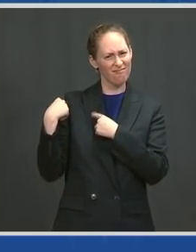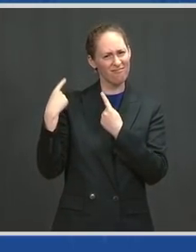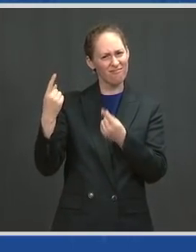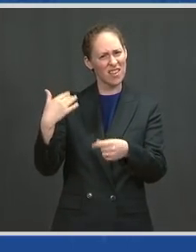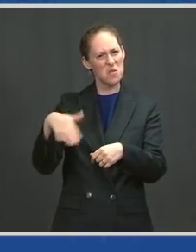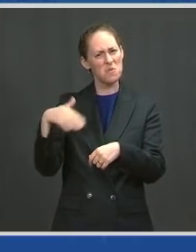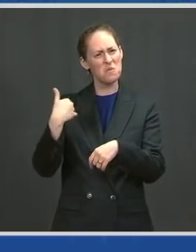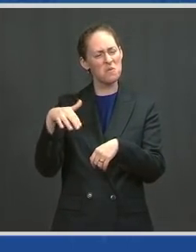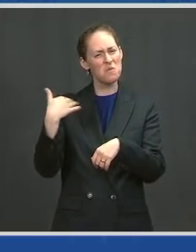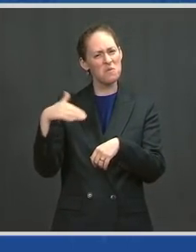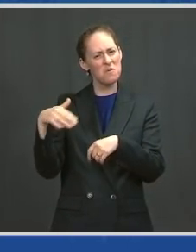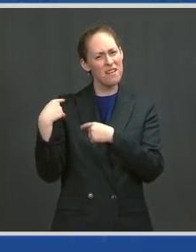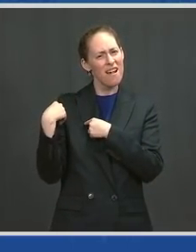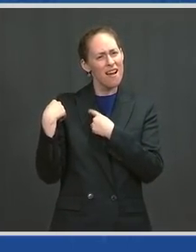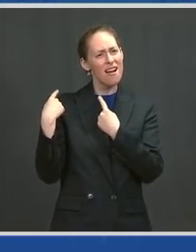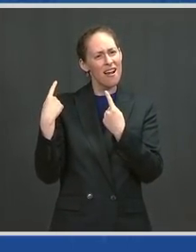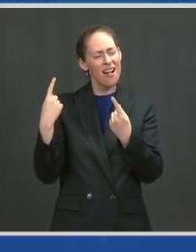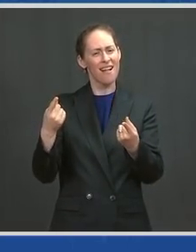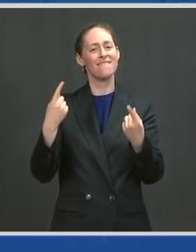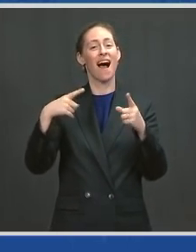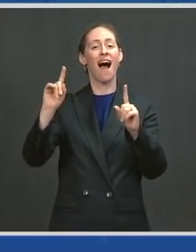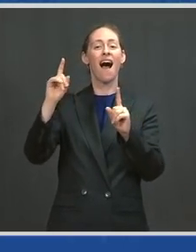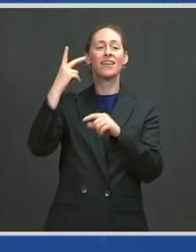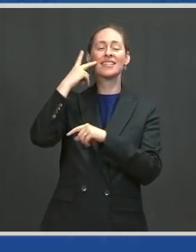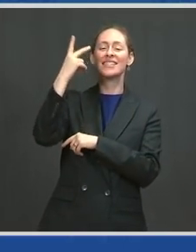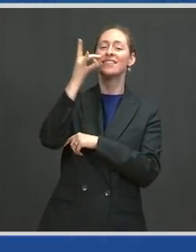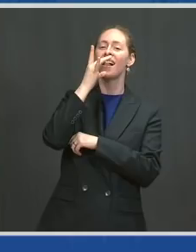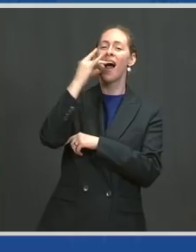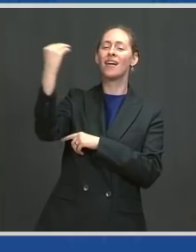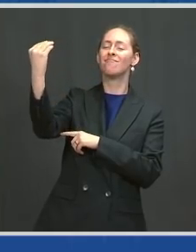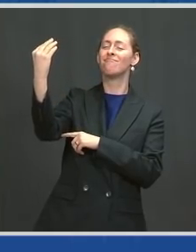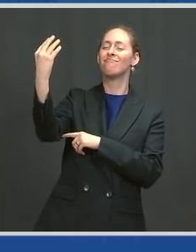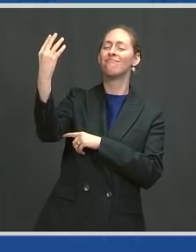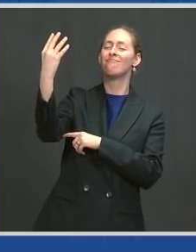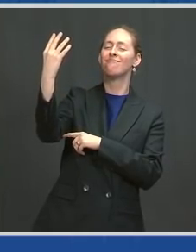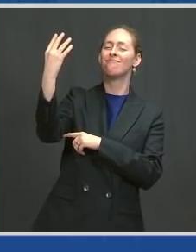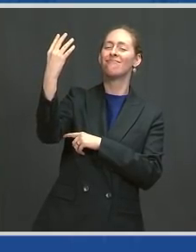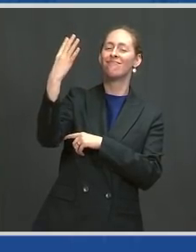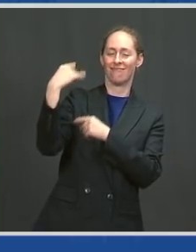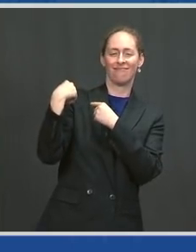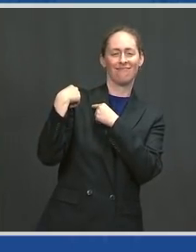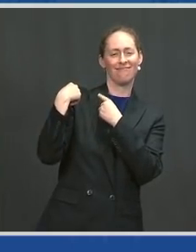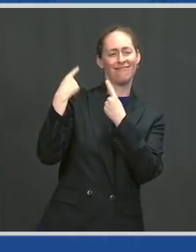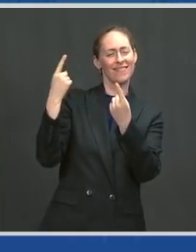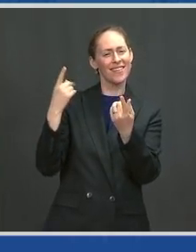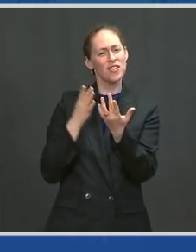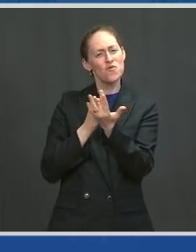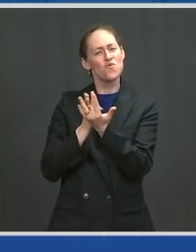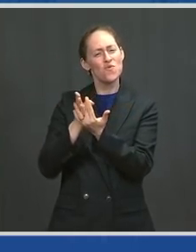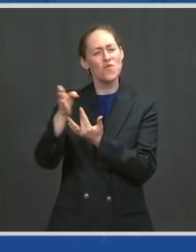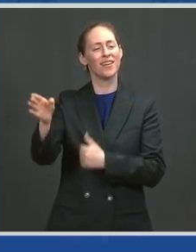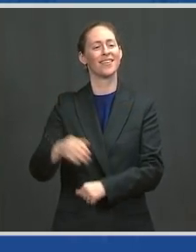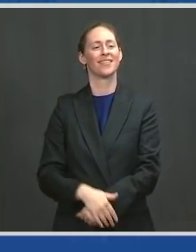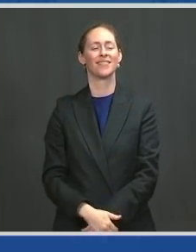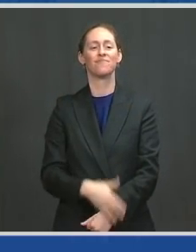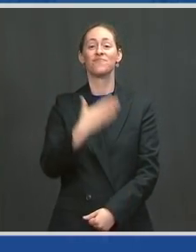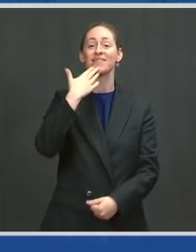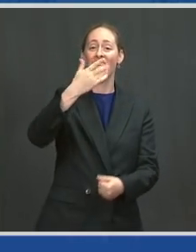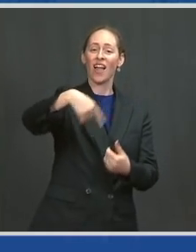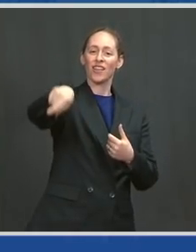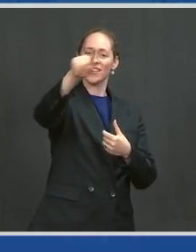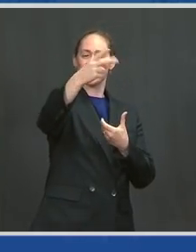a very bright light at the end of this long tunnel. So thank you all so much for joining us today.